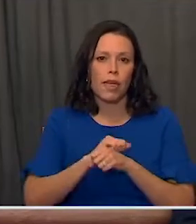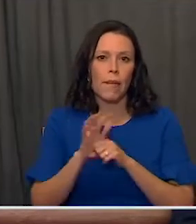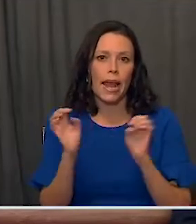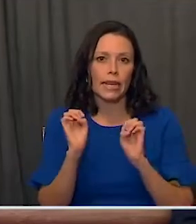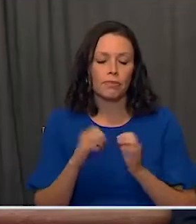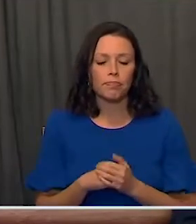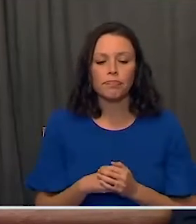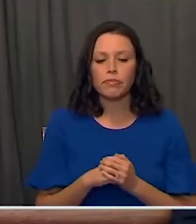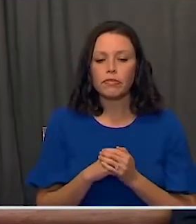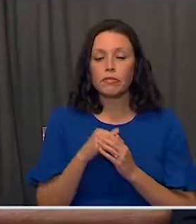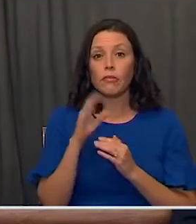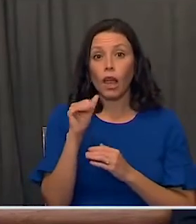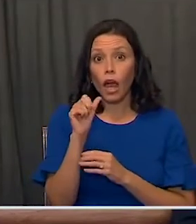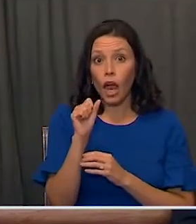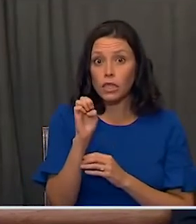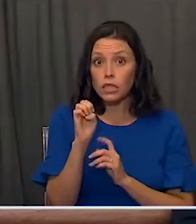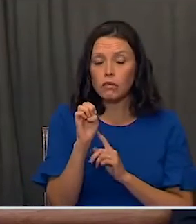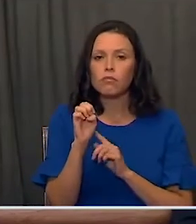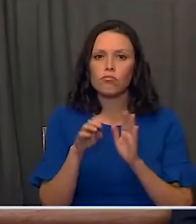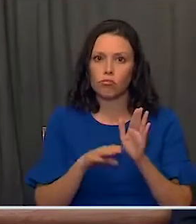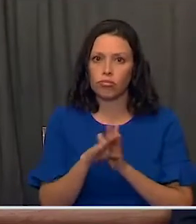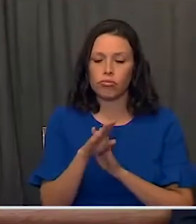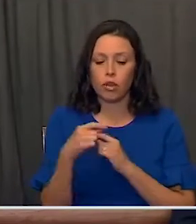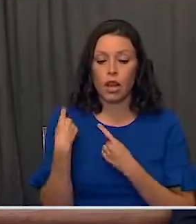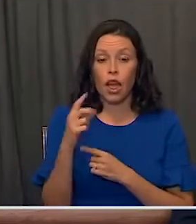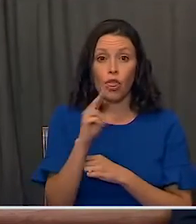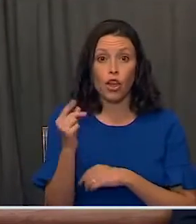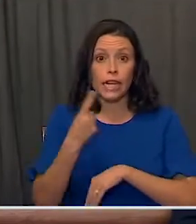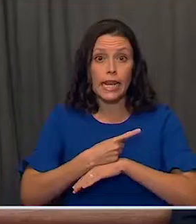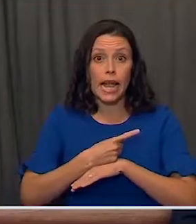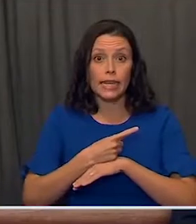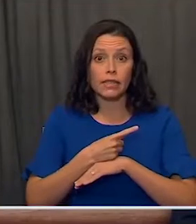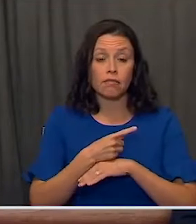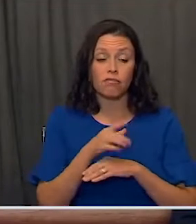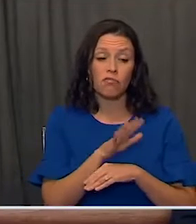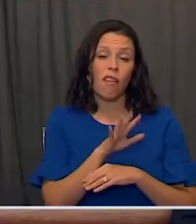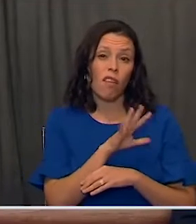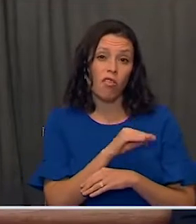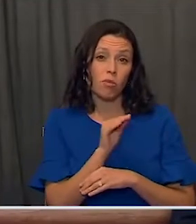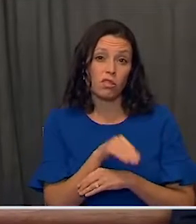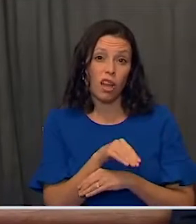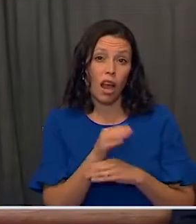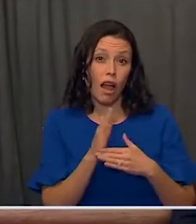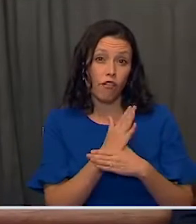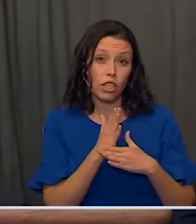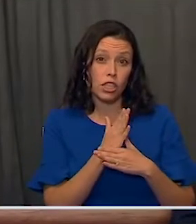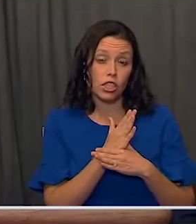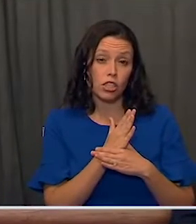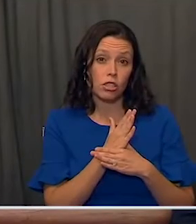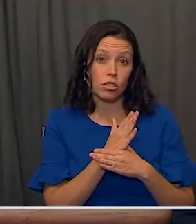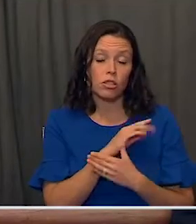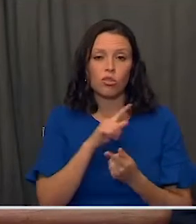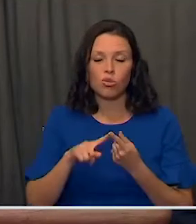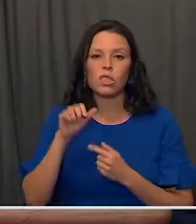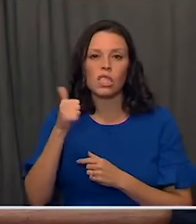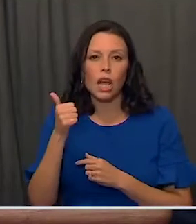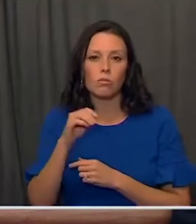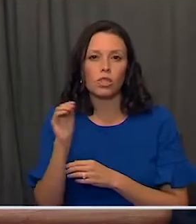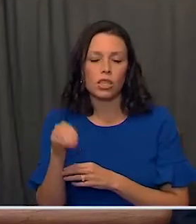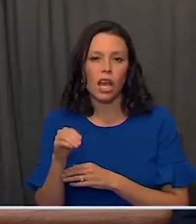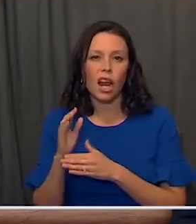are rising throughout the country. Positivity in the last 30 days has risen from an average of 5% to 10%.